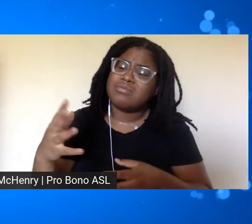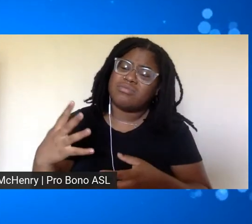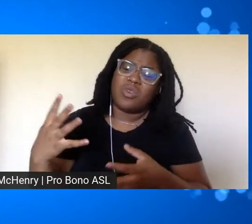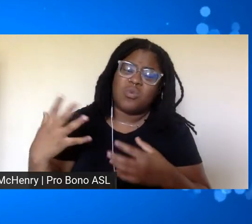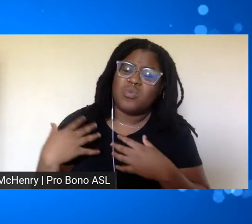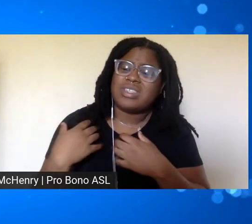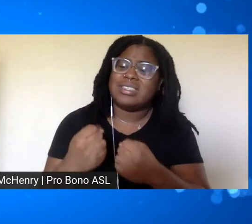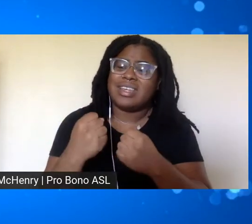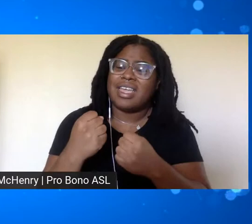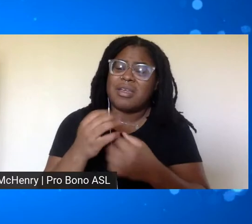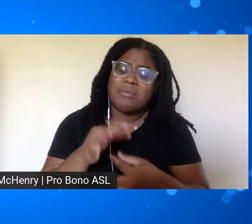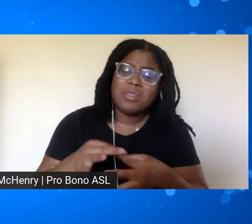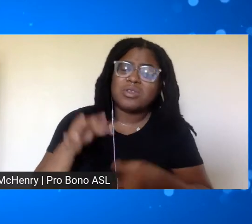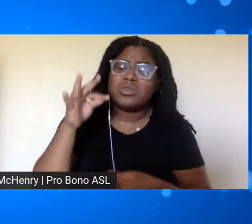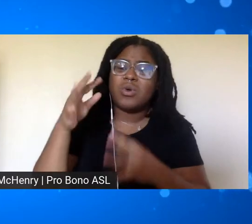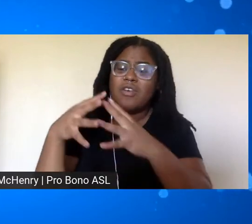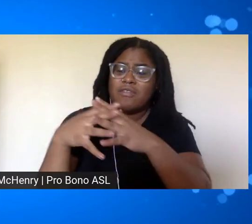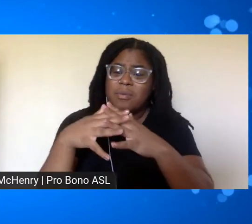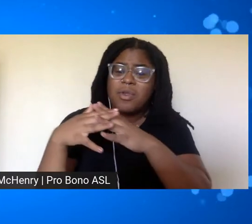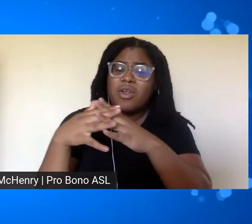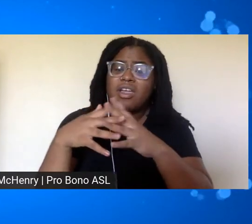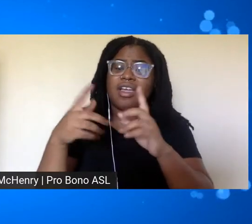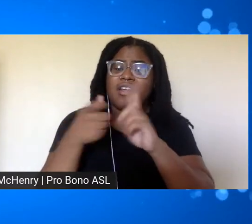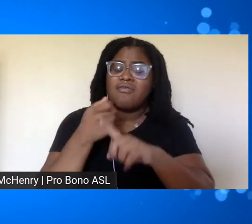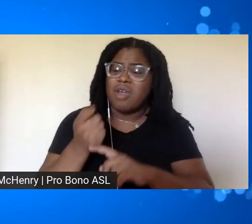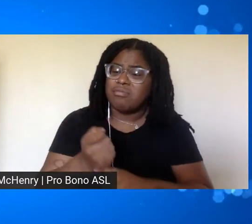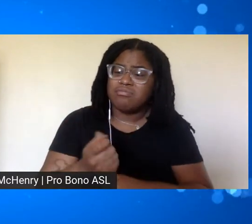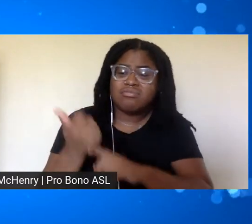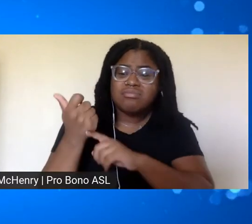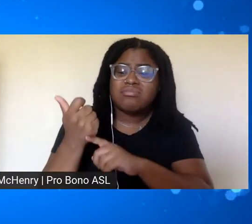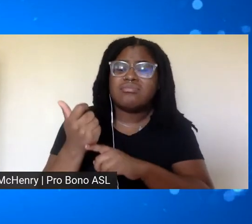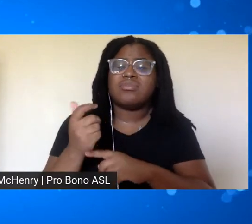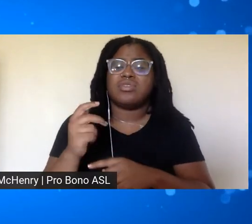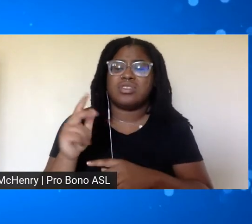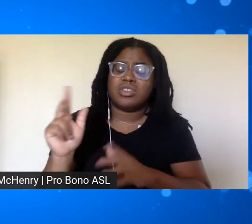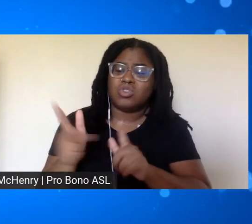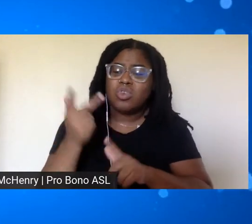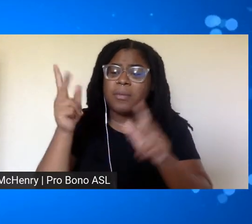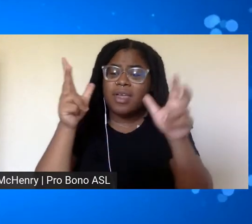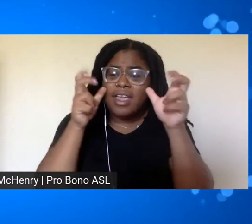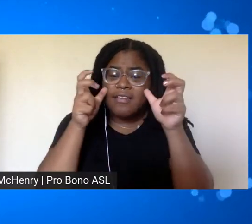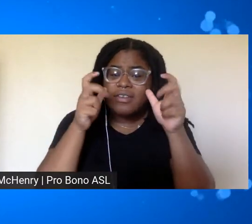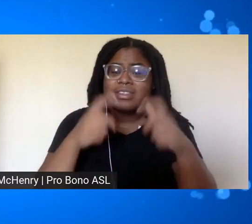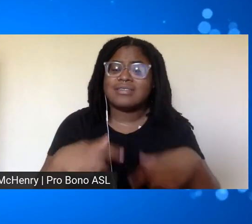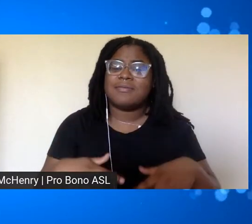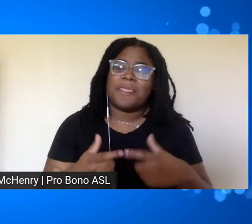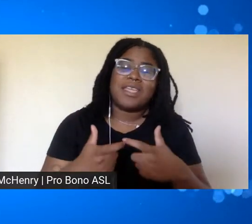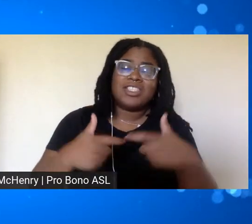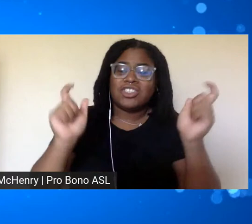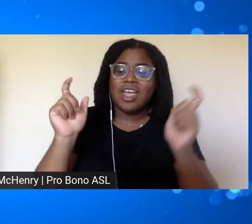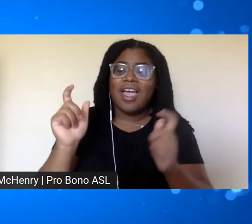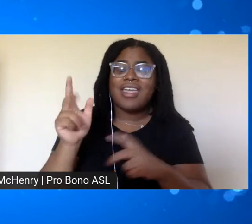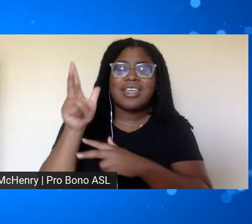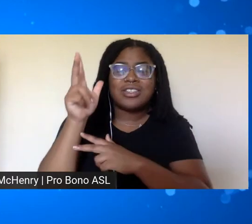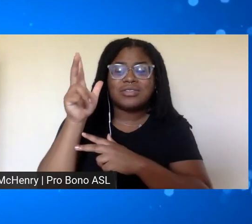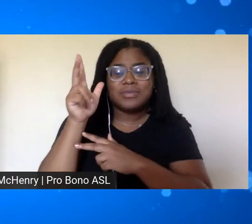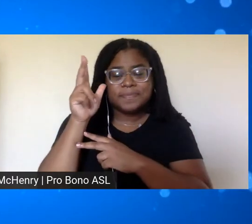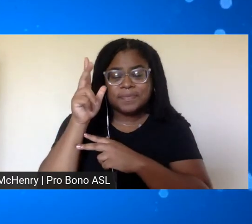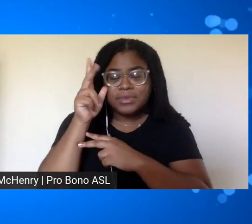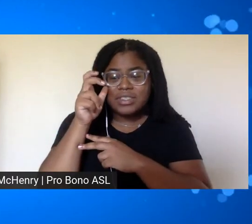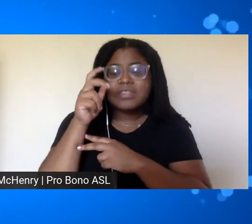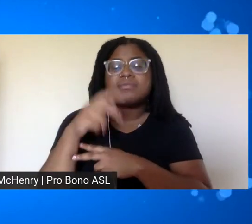america by eradicating the triple evils dr king also called the giant triplets of racism